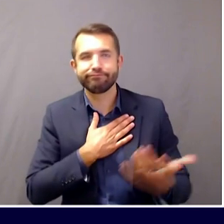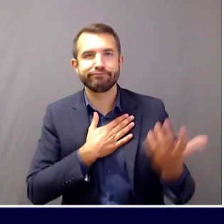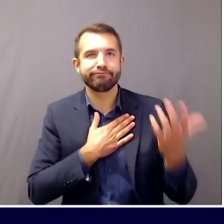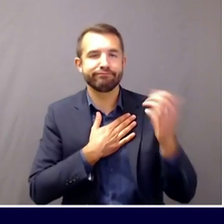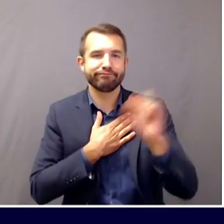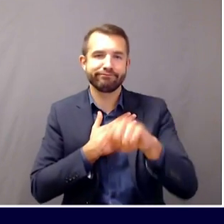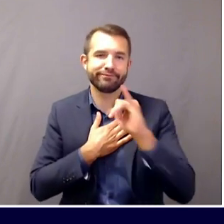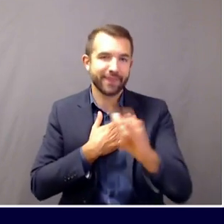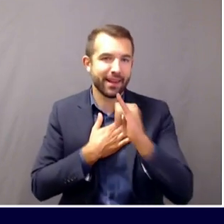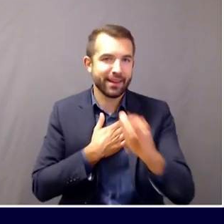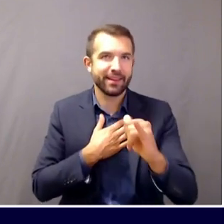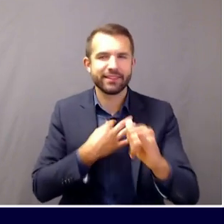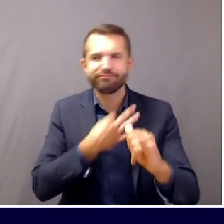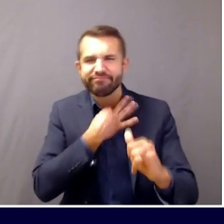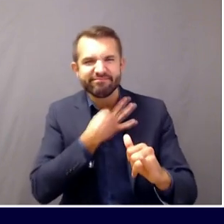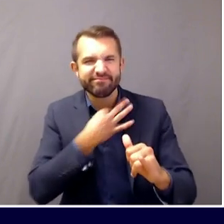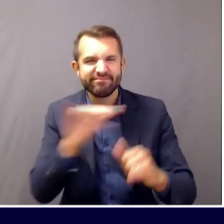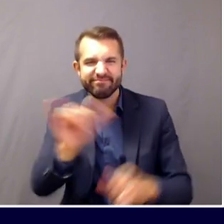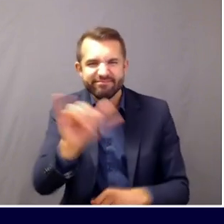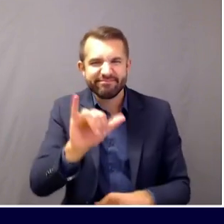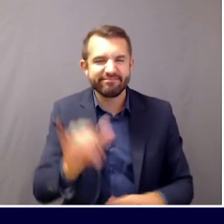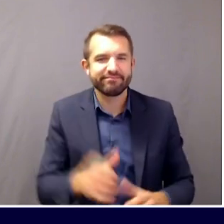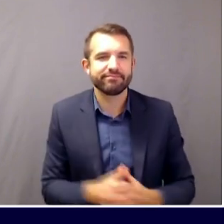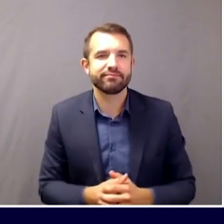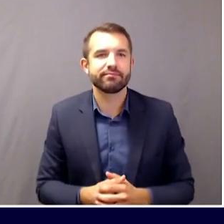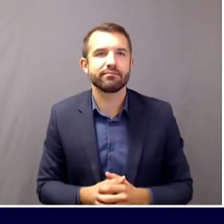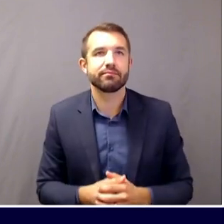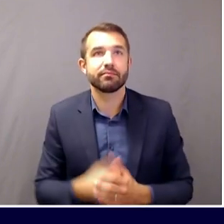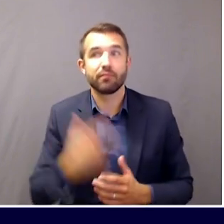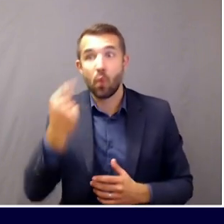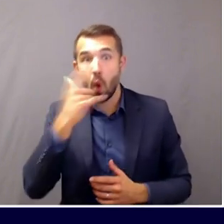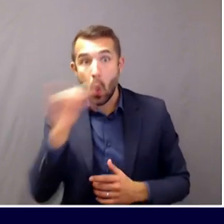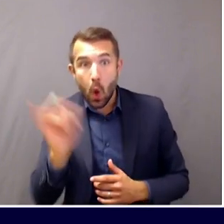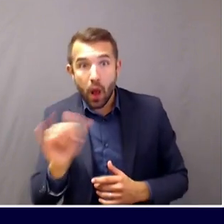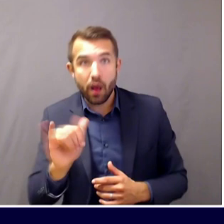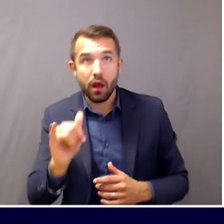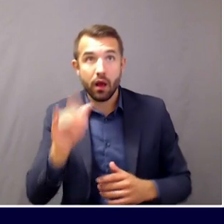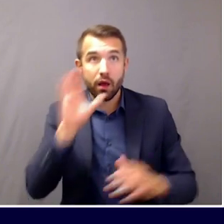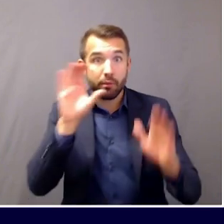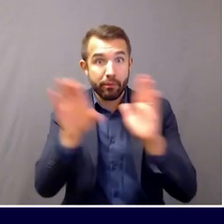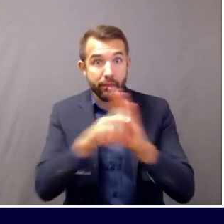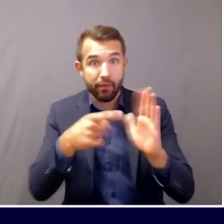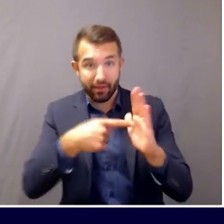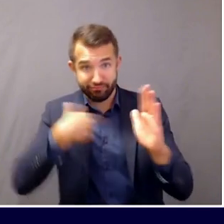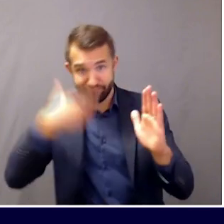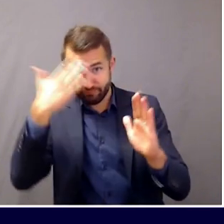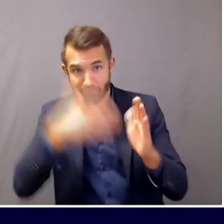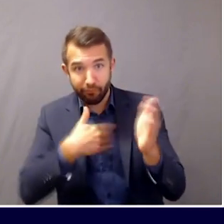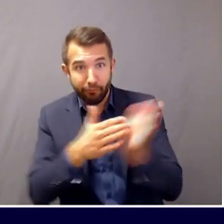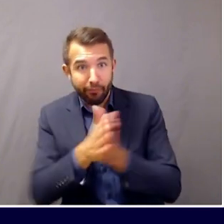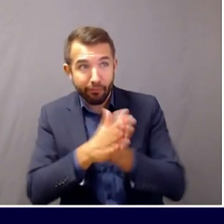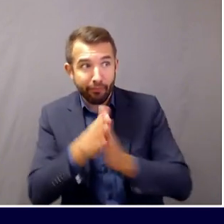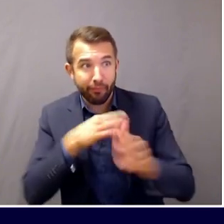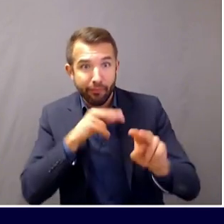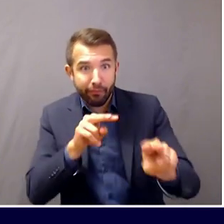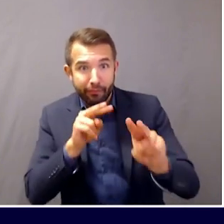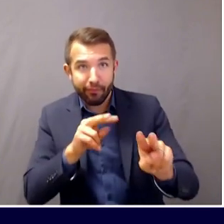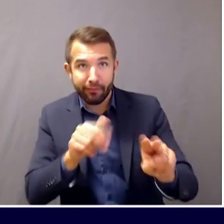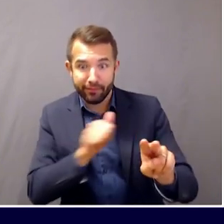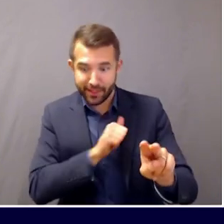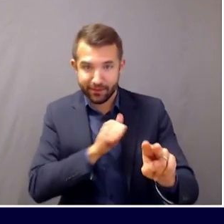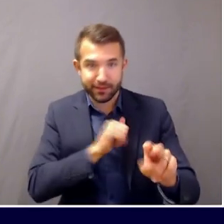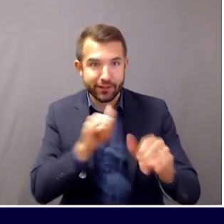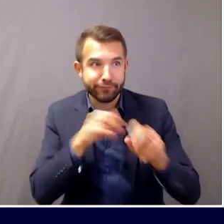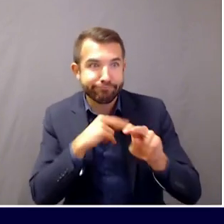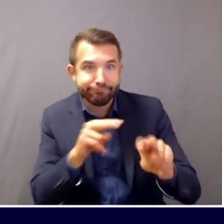I'm not sure what this mystical moose will look like, but I can't wait to find out more. So I'm with you on that. In terms of the